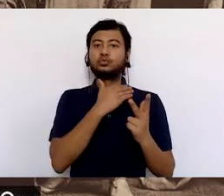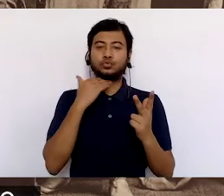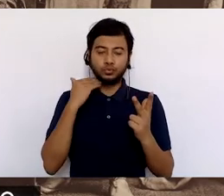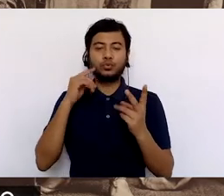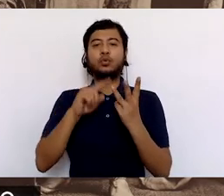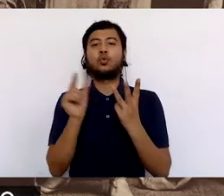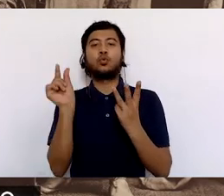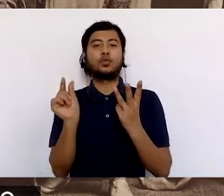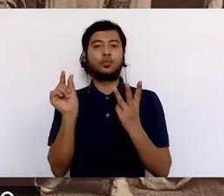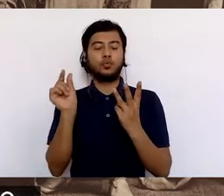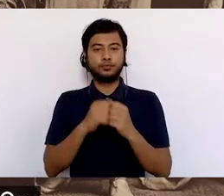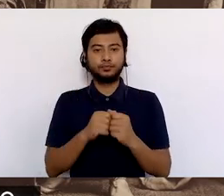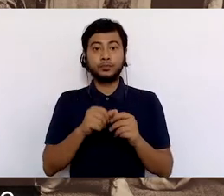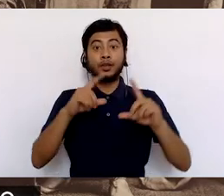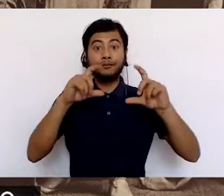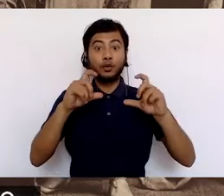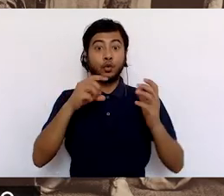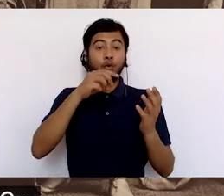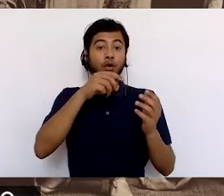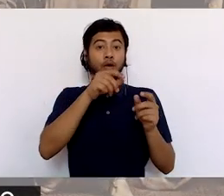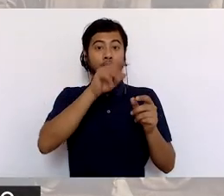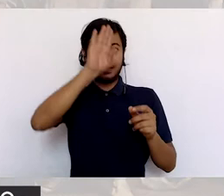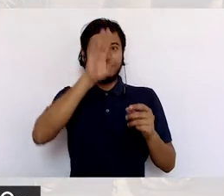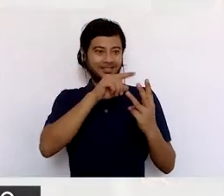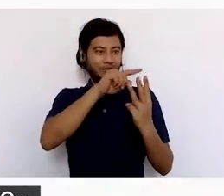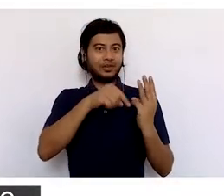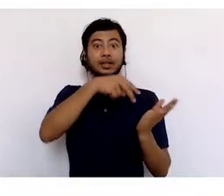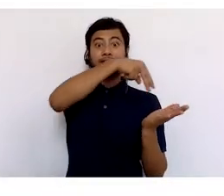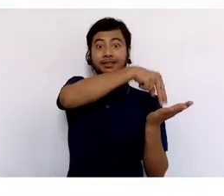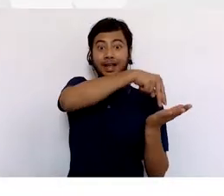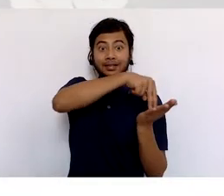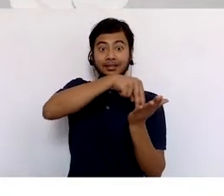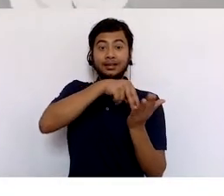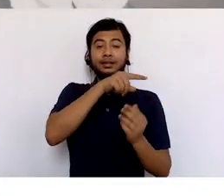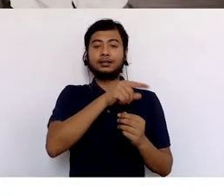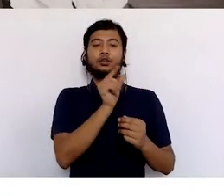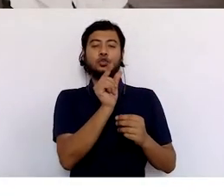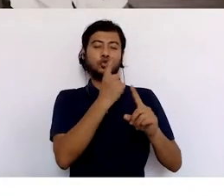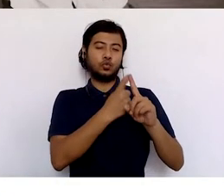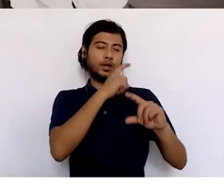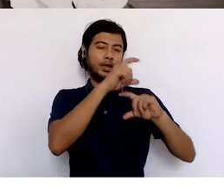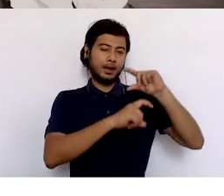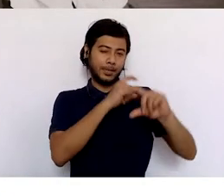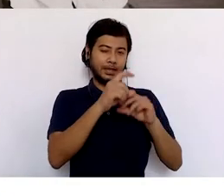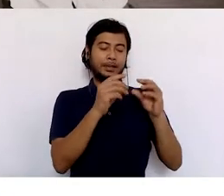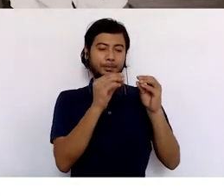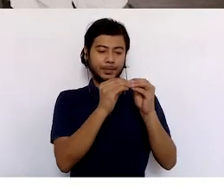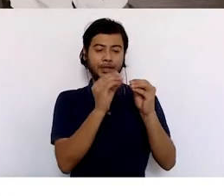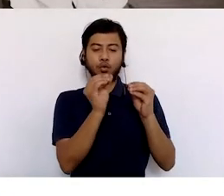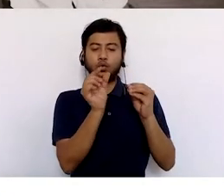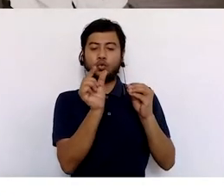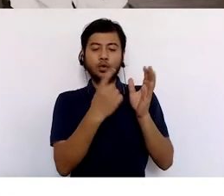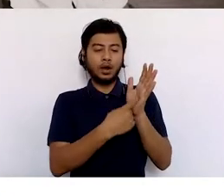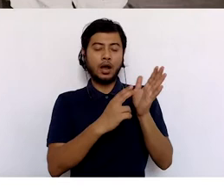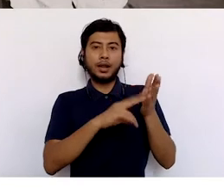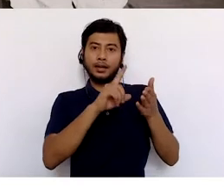which was particularly active in the 1860s and 1870s. The other set is held here at the city palace, Jaipur,